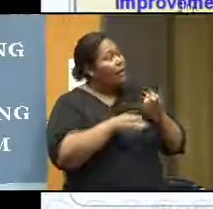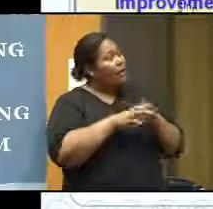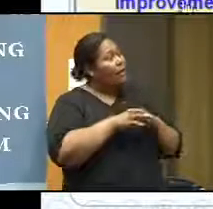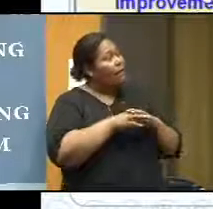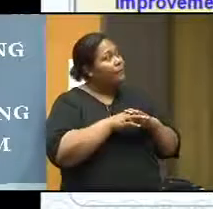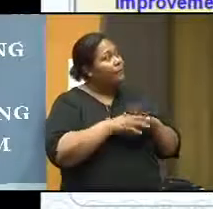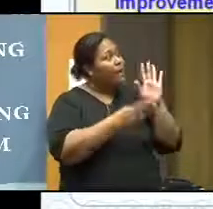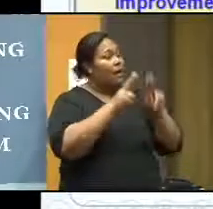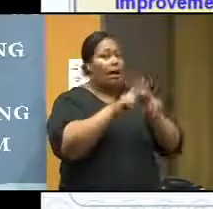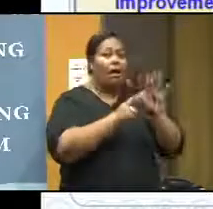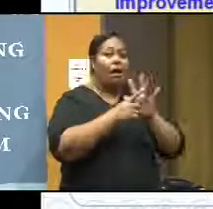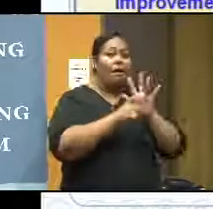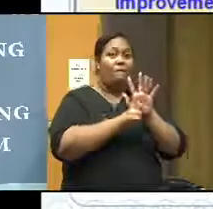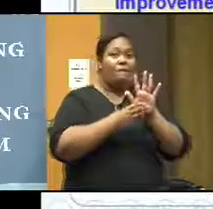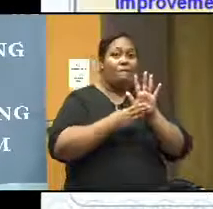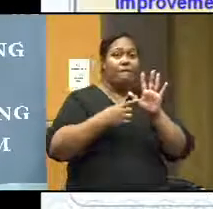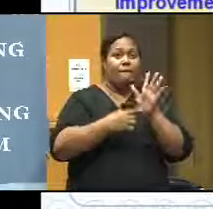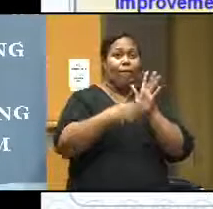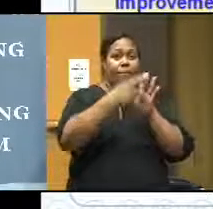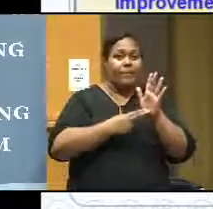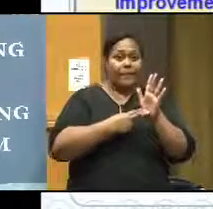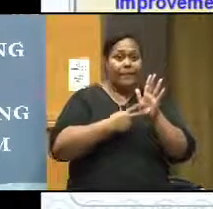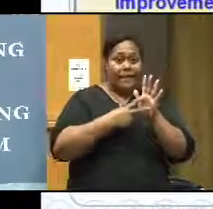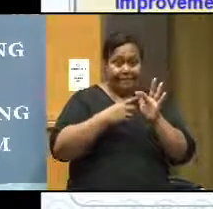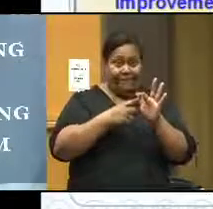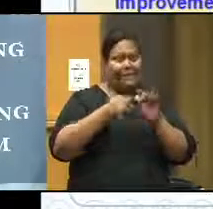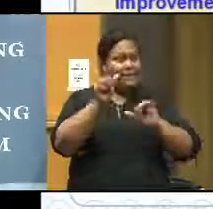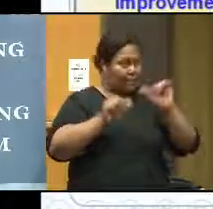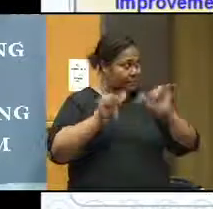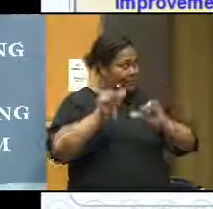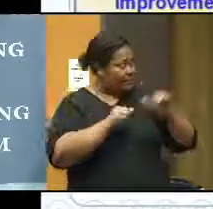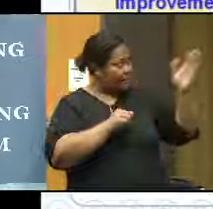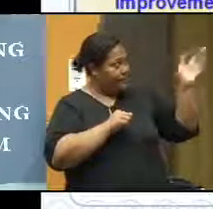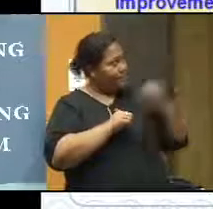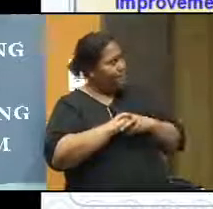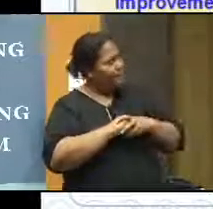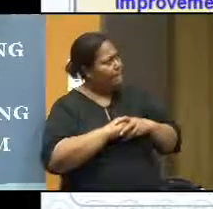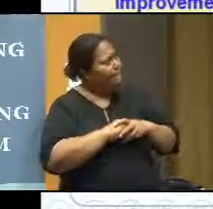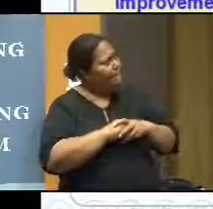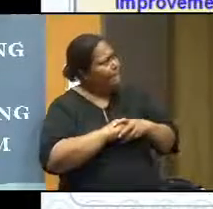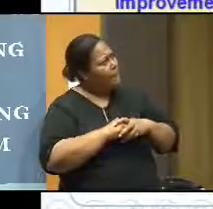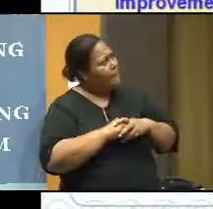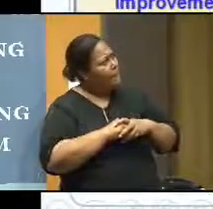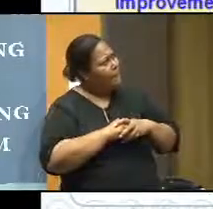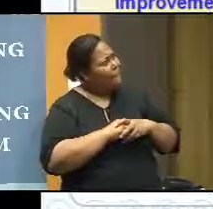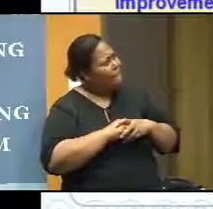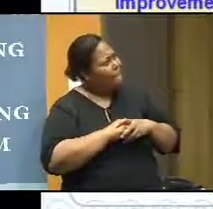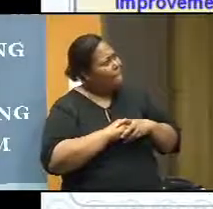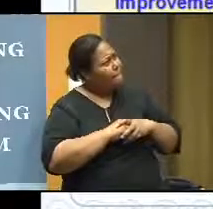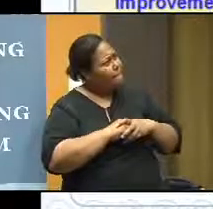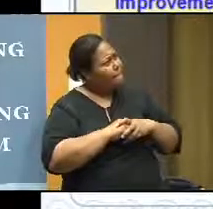learning. And then, to give the feedback so that they can improve upon